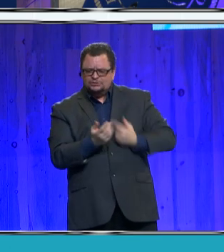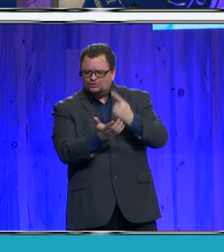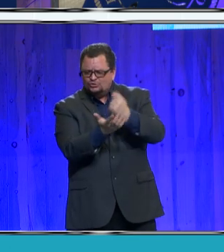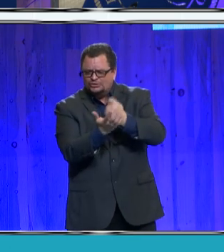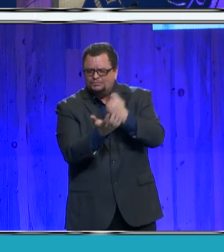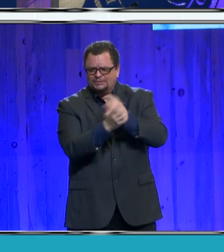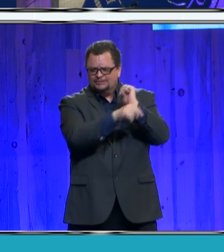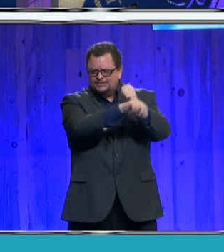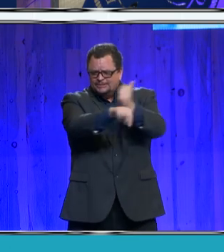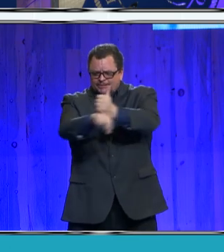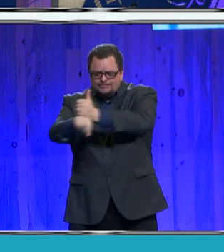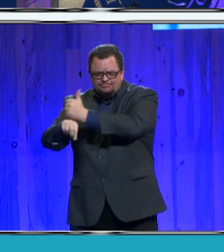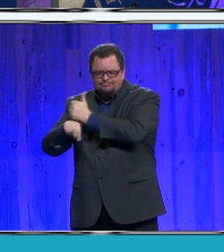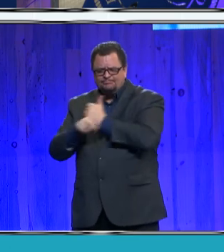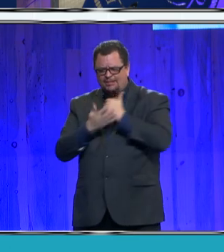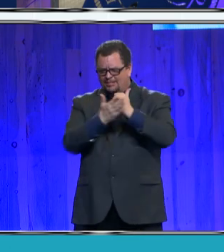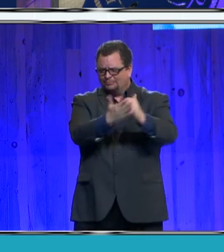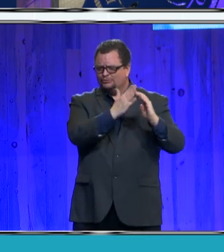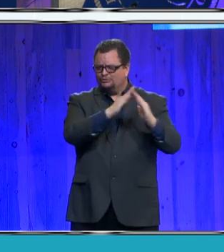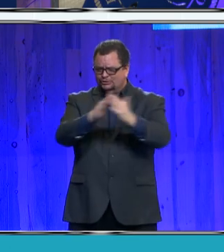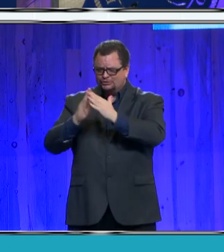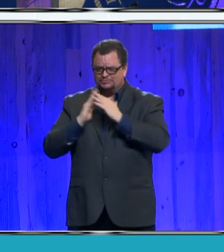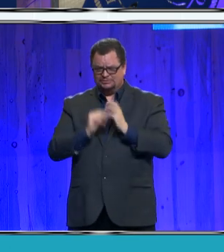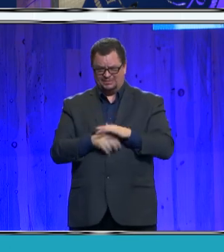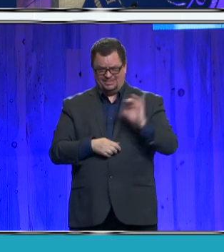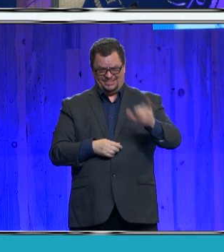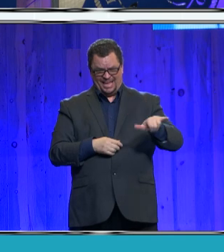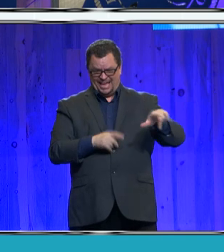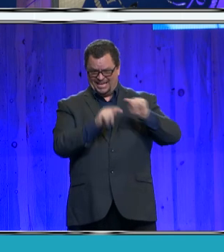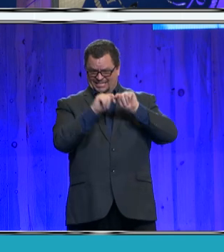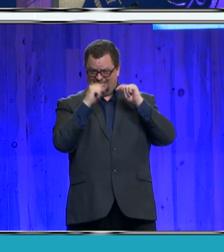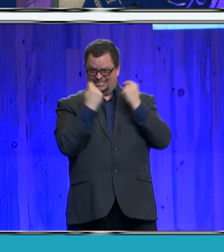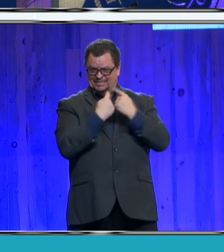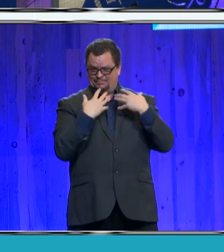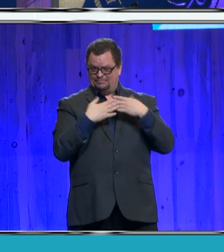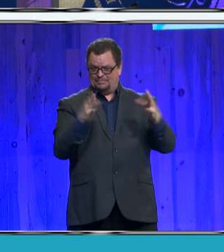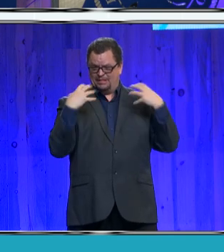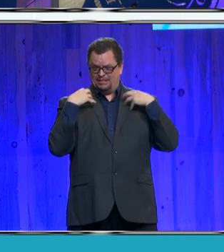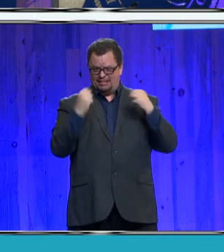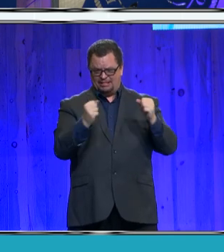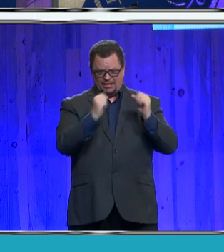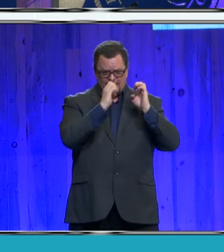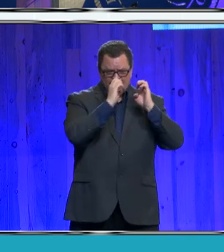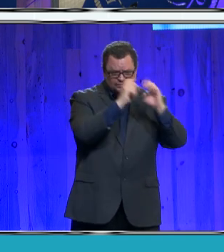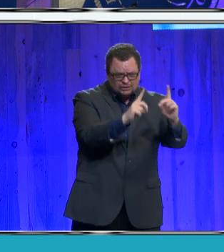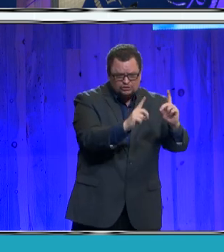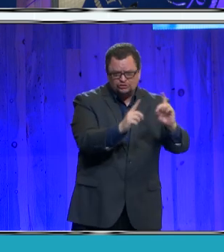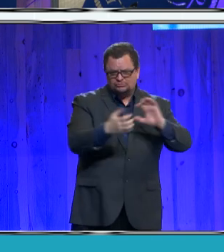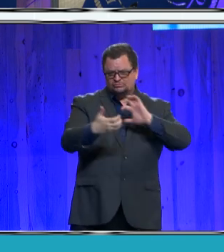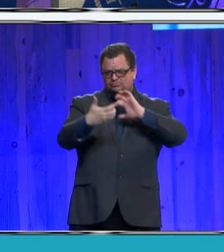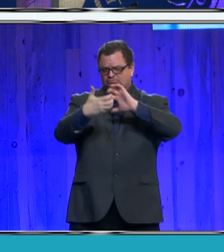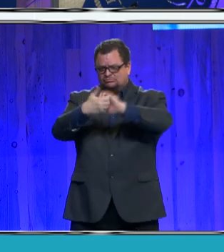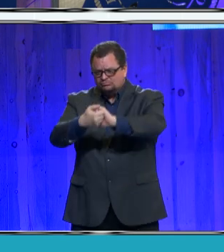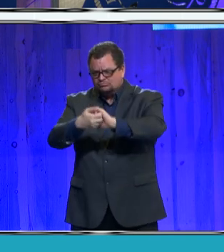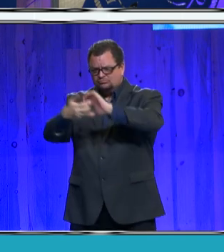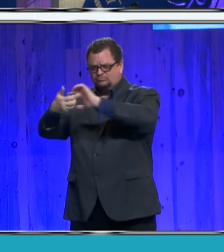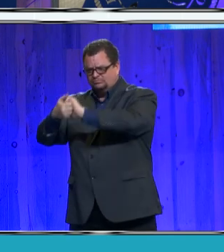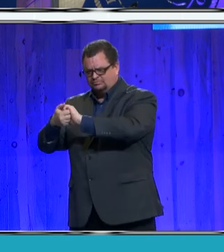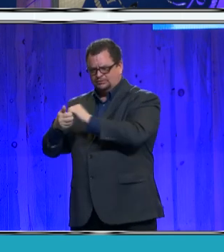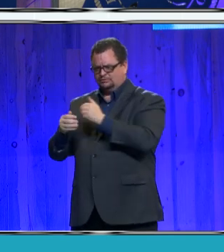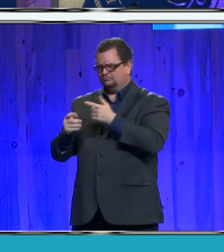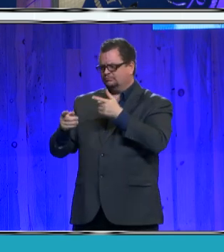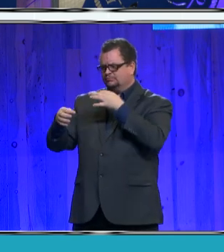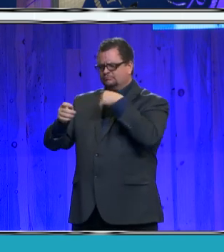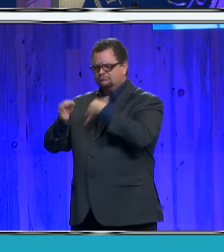public health team has correctly relied on education and collaboration instead of mandates to help us make good